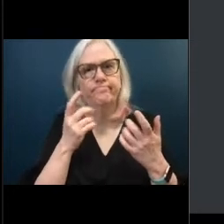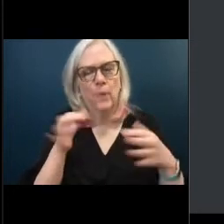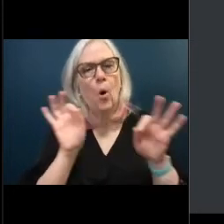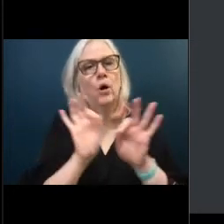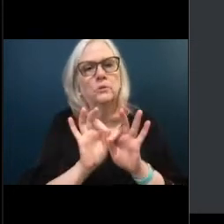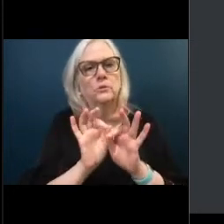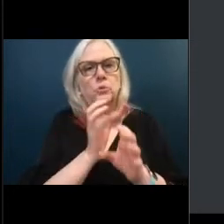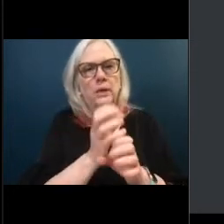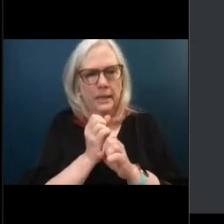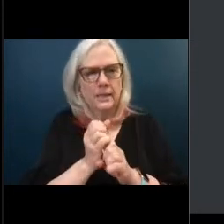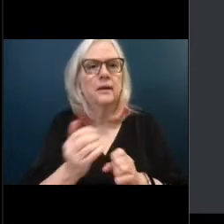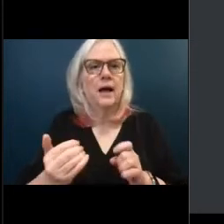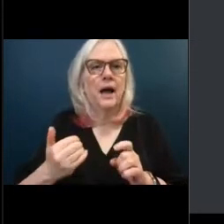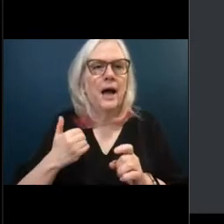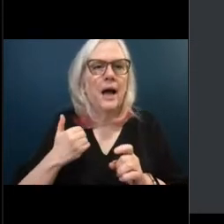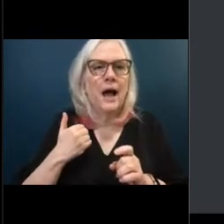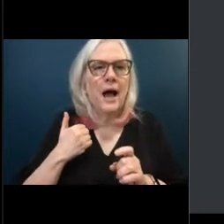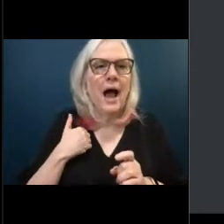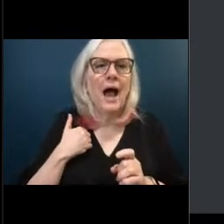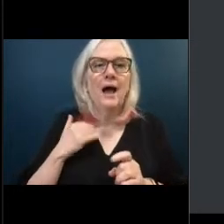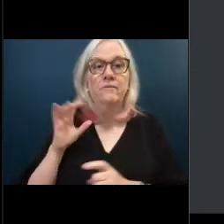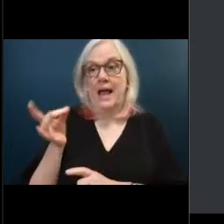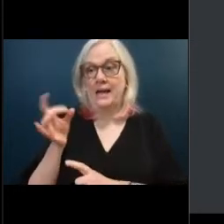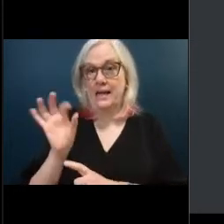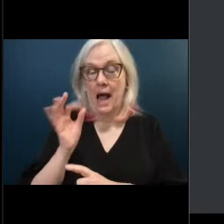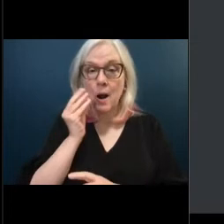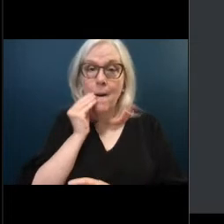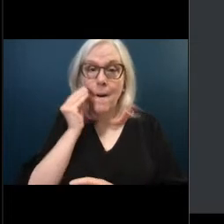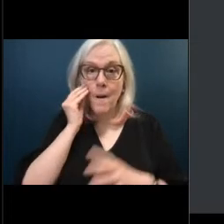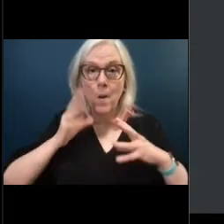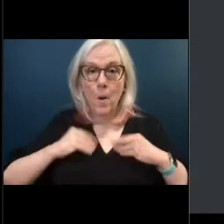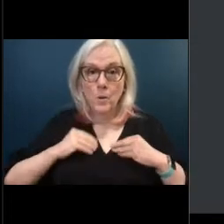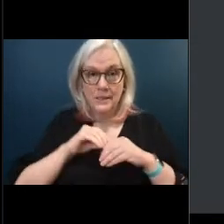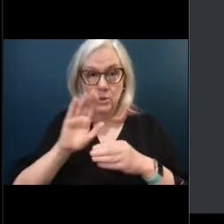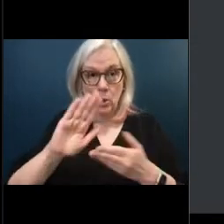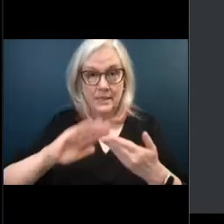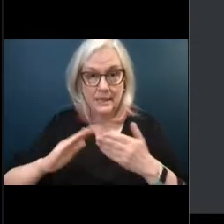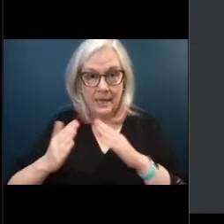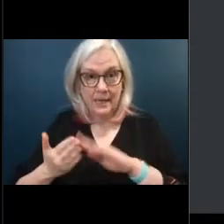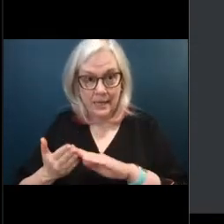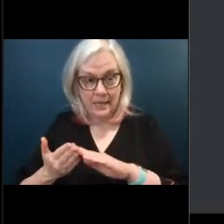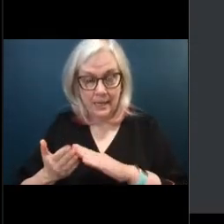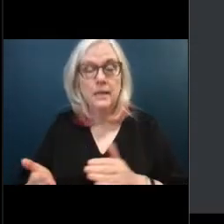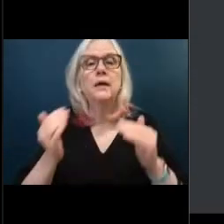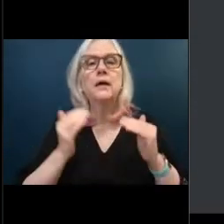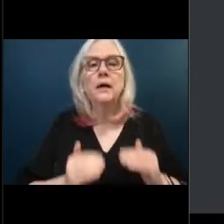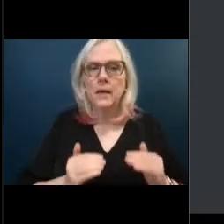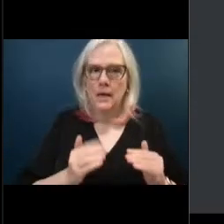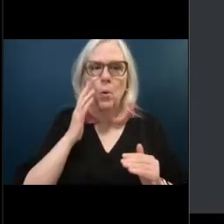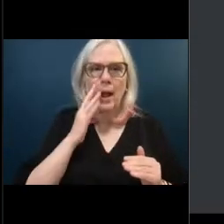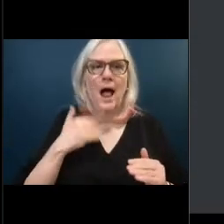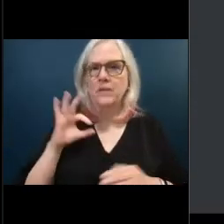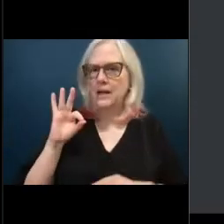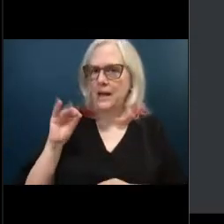city. And we're about to have our 90th coming. Out of all of our municipalities, Boca Raton del Rey and Boynton, the